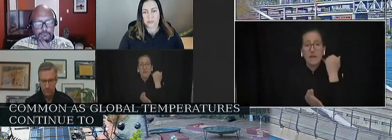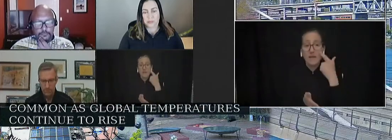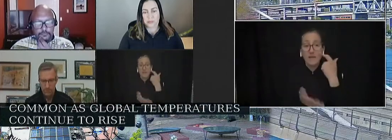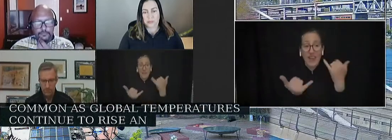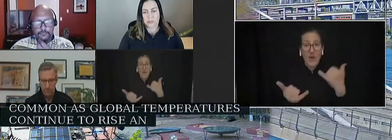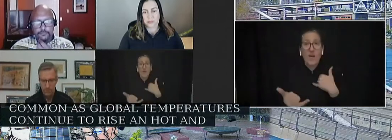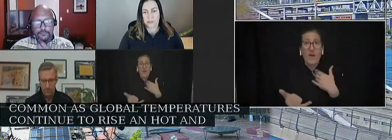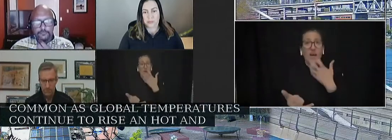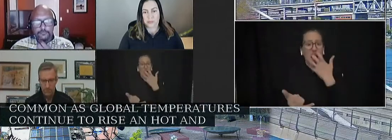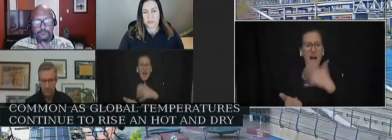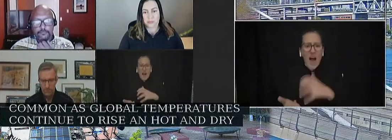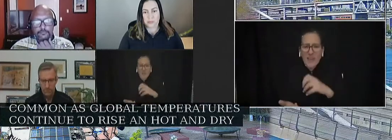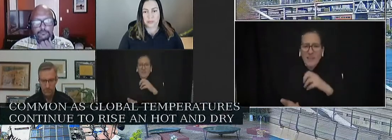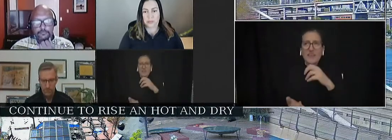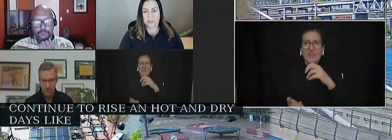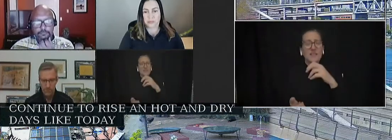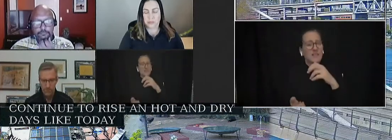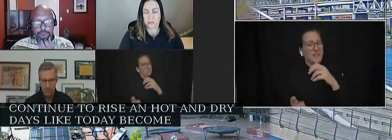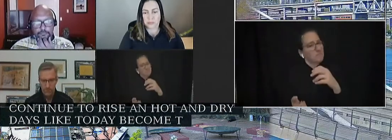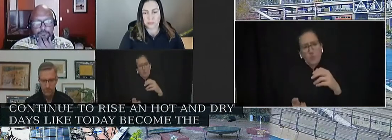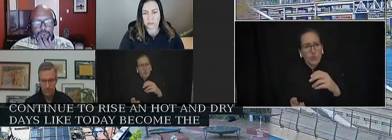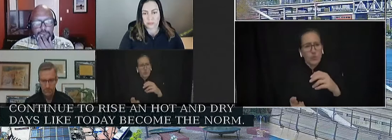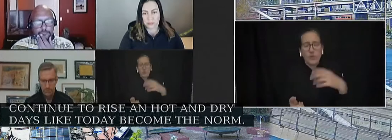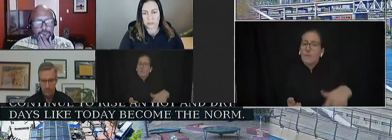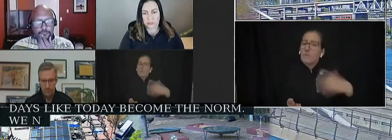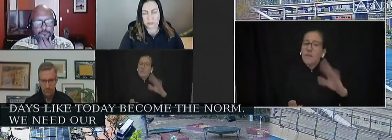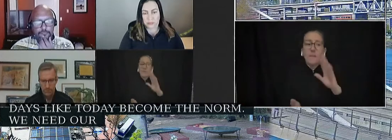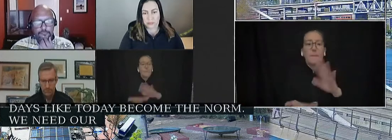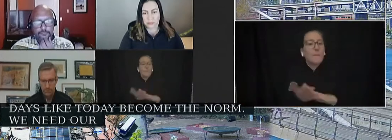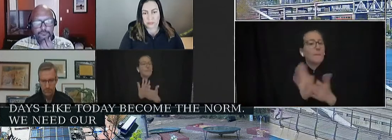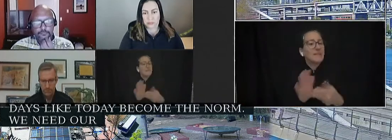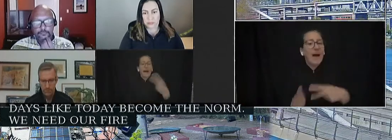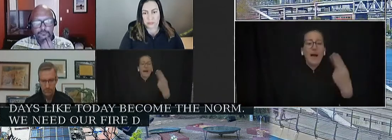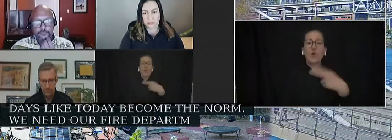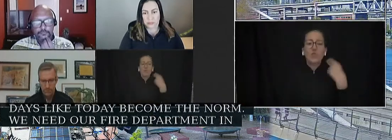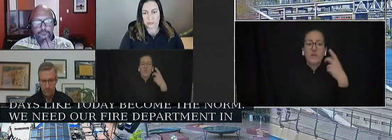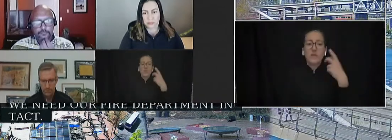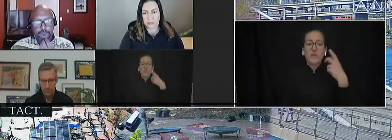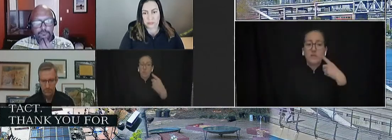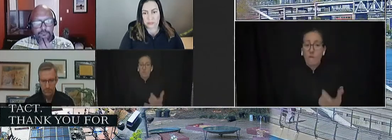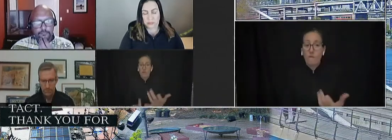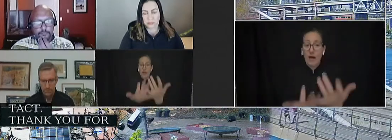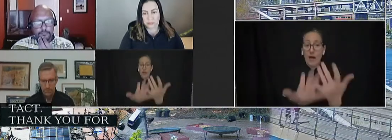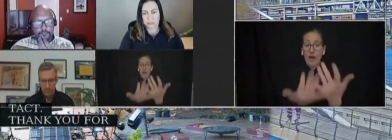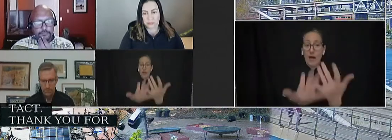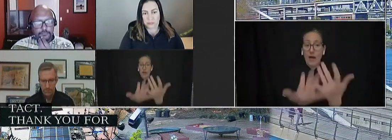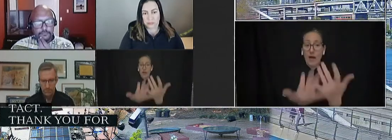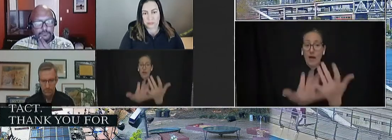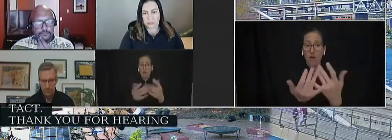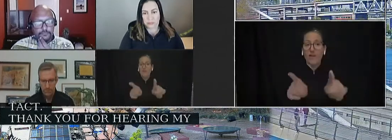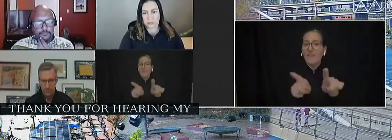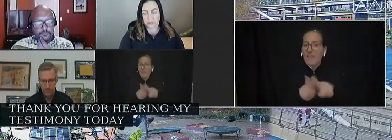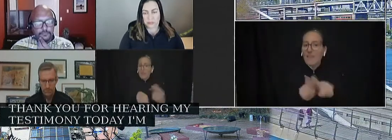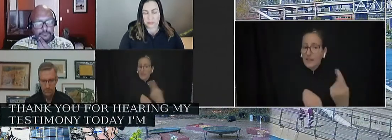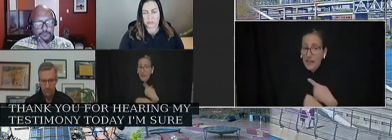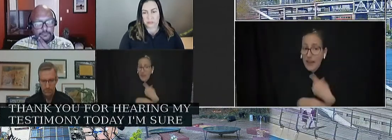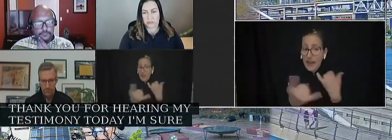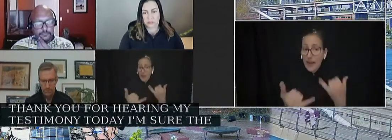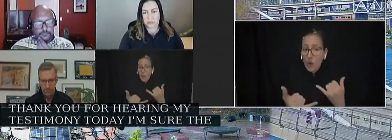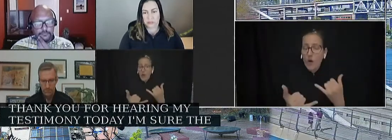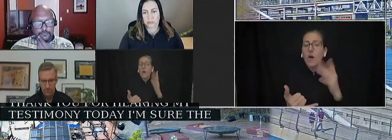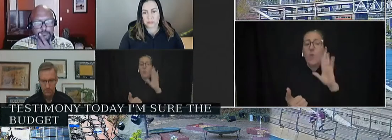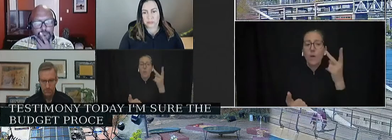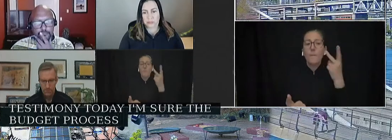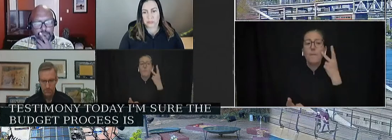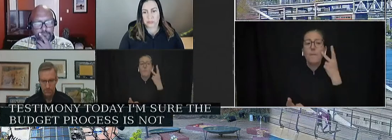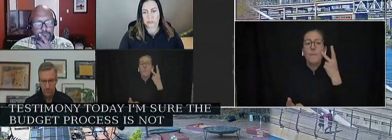become the norm. We need our fire department intact. Thank you for hearing my testimony today. I am sure the budget process is not taken lightly and